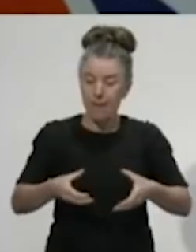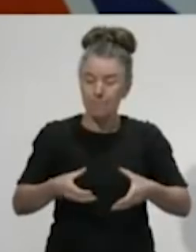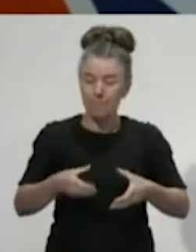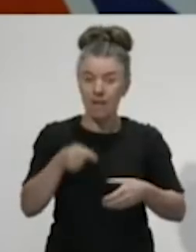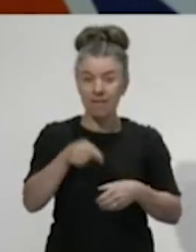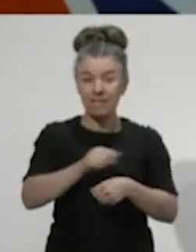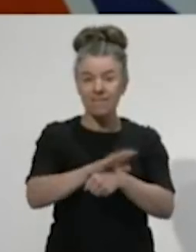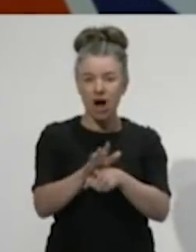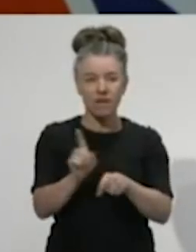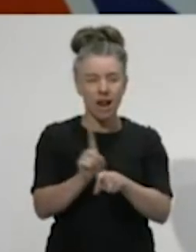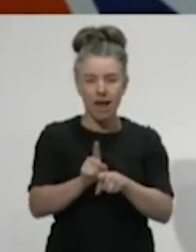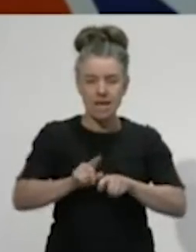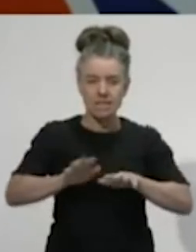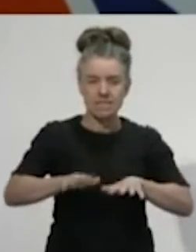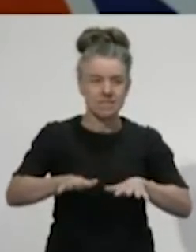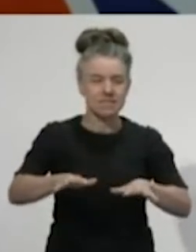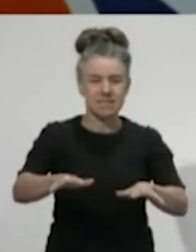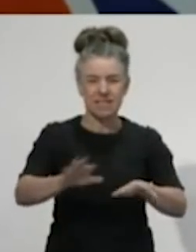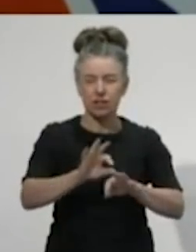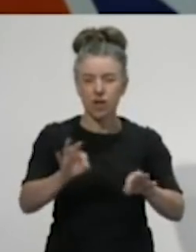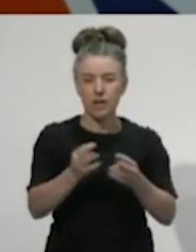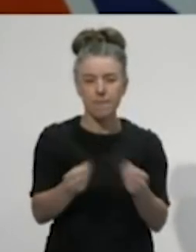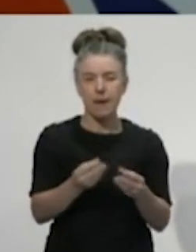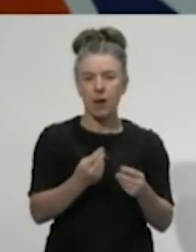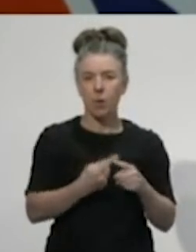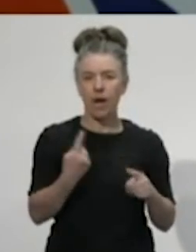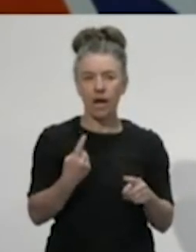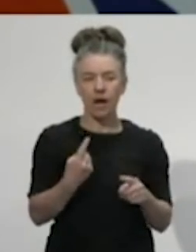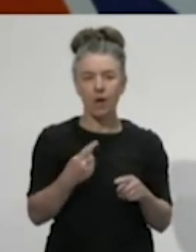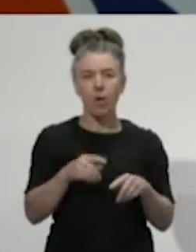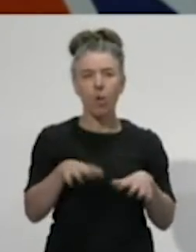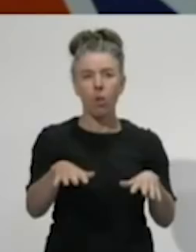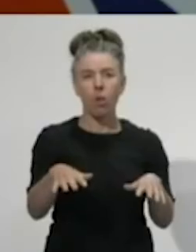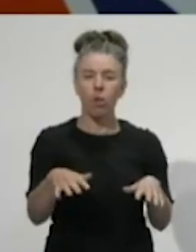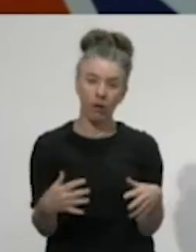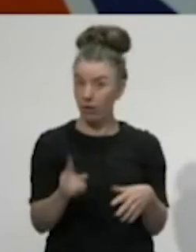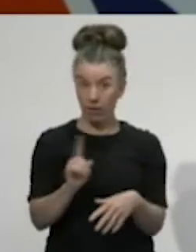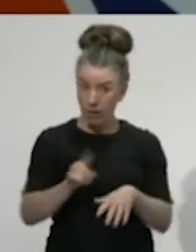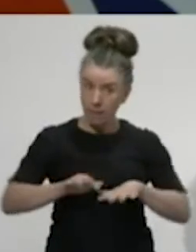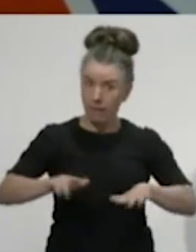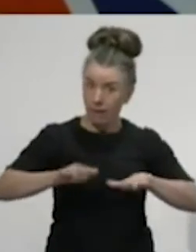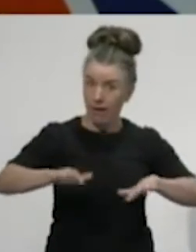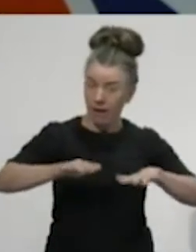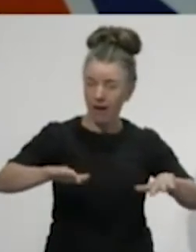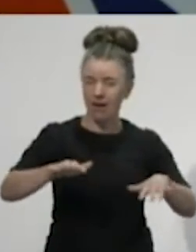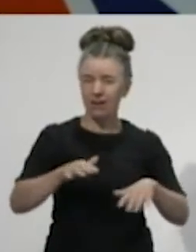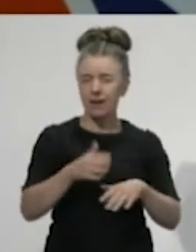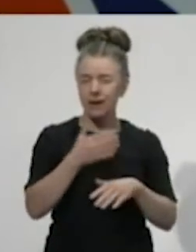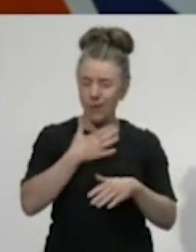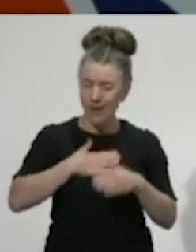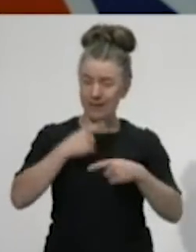stubborn virus, and we don't want to be going down the path where we see spikes again. So we can't afford to give away